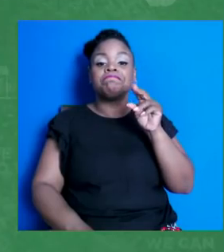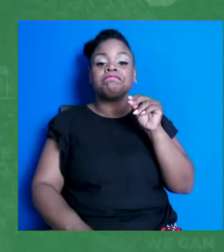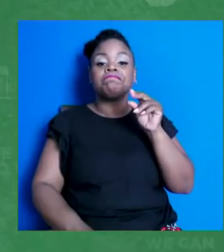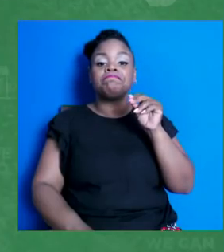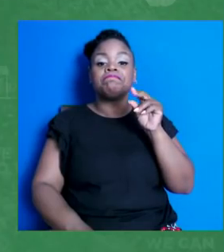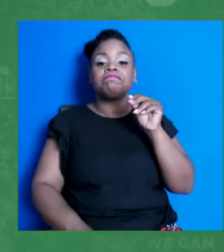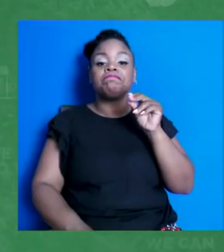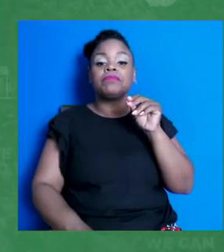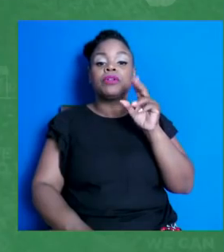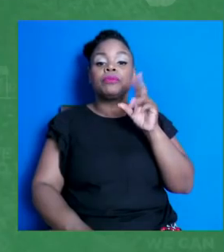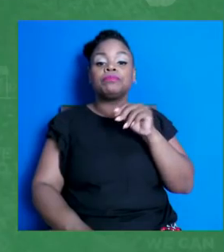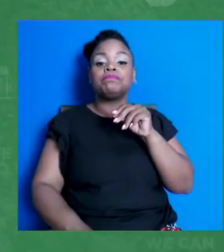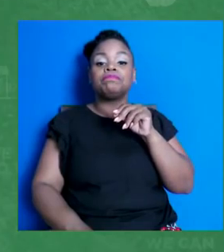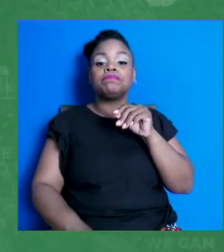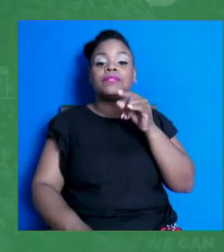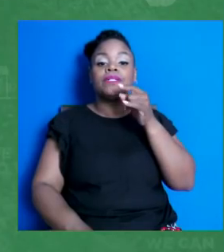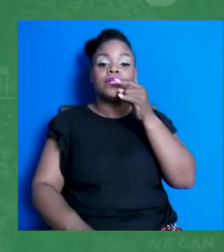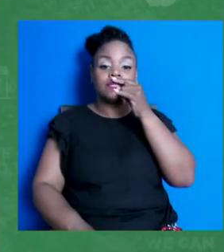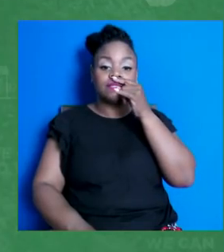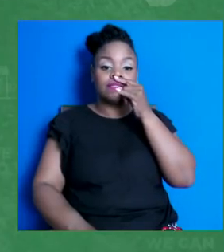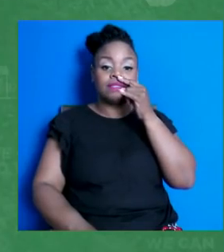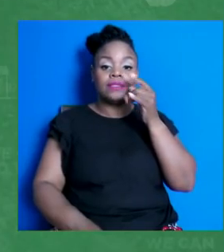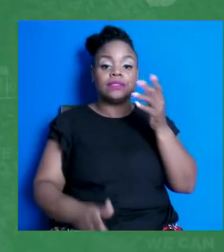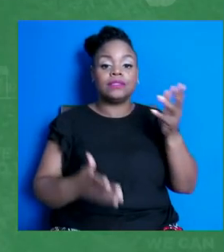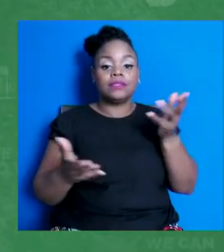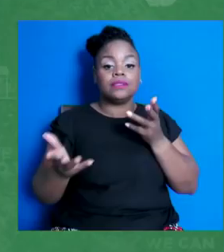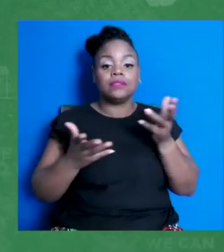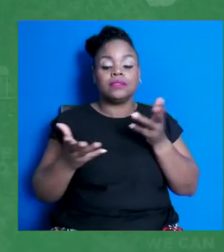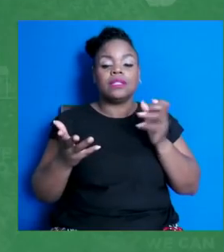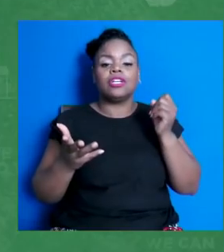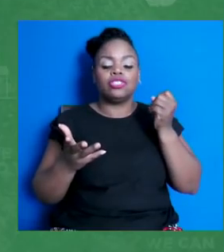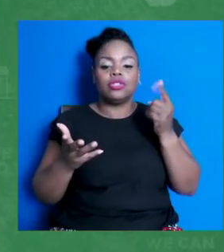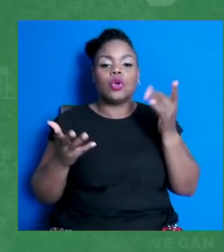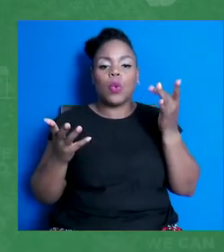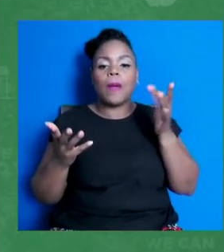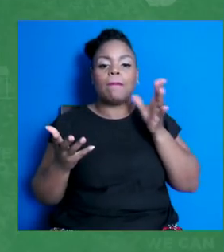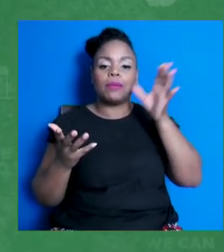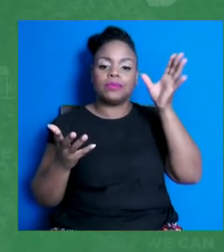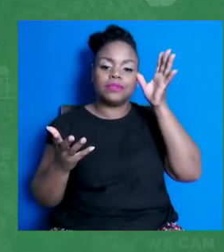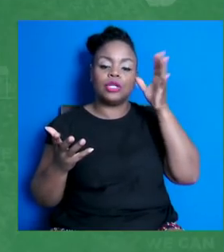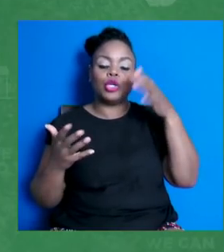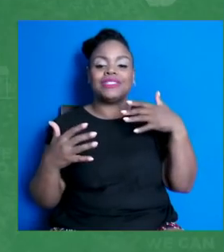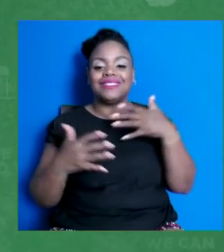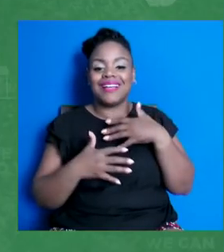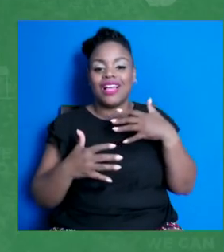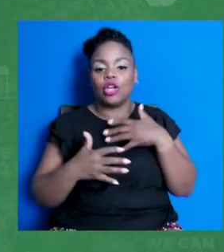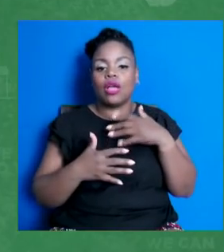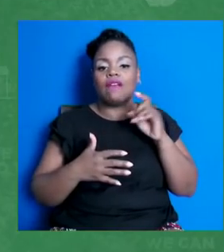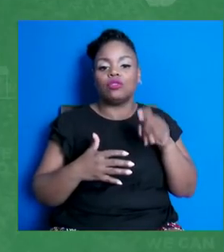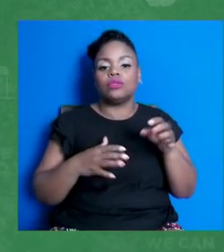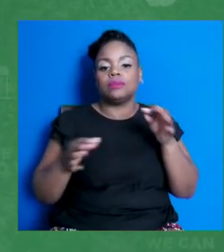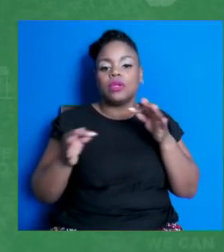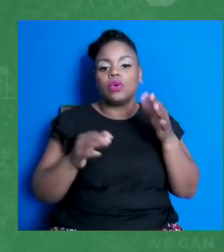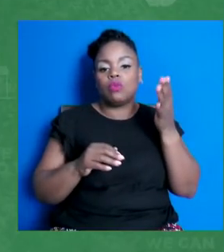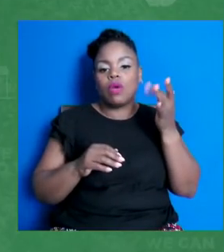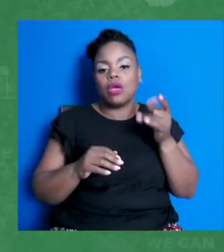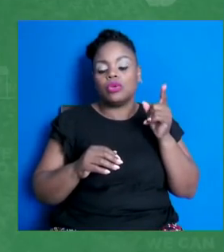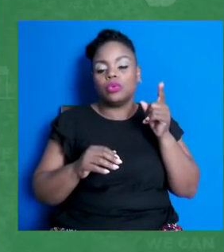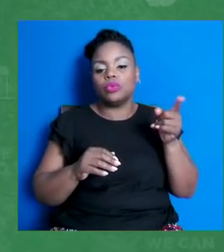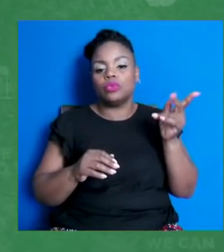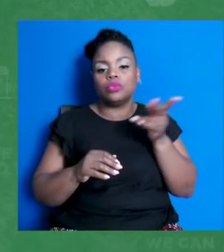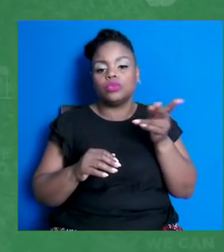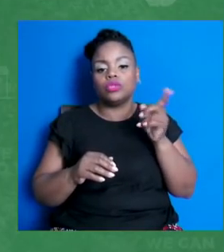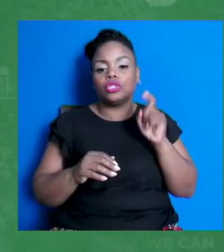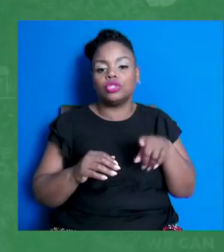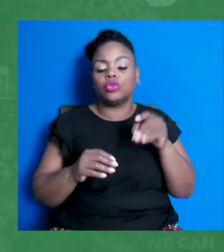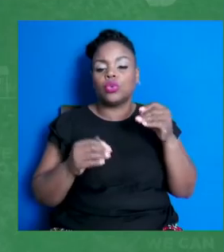best. They understand why they're hesitant. They know how to really explain to them why they should be vaccinated. And so I think we really do